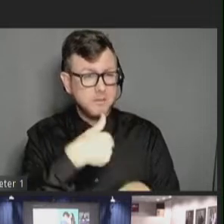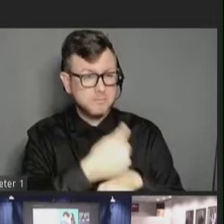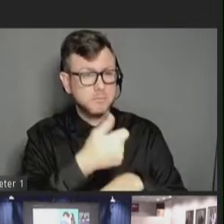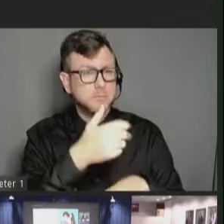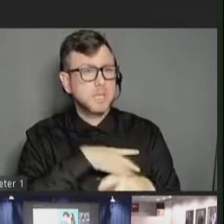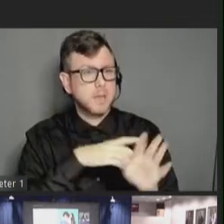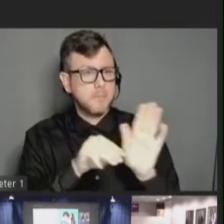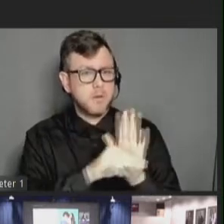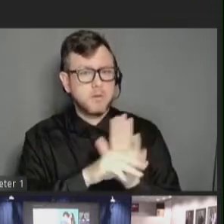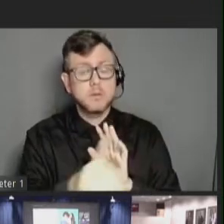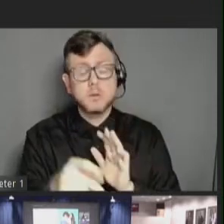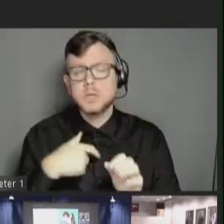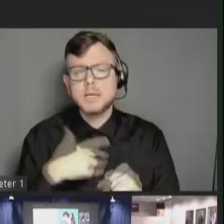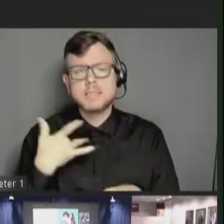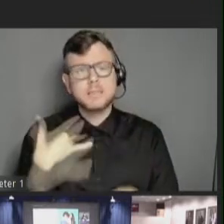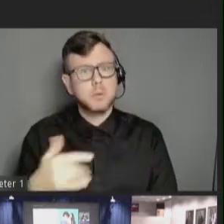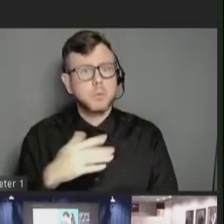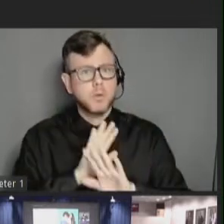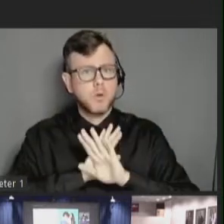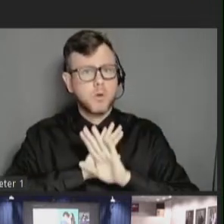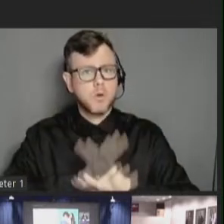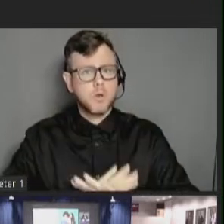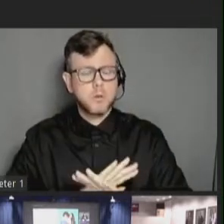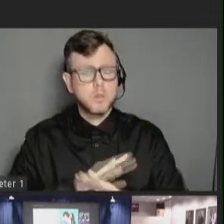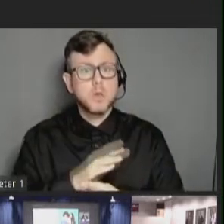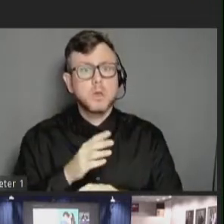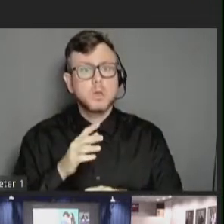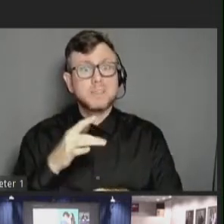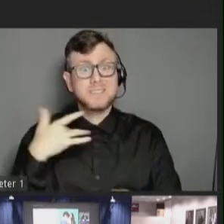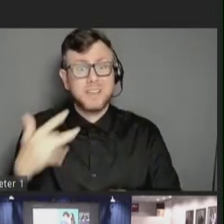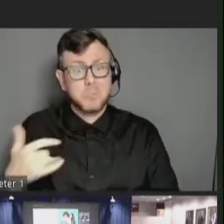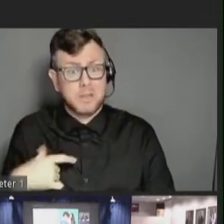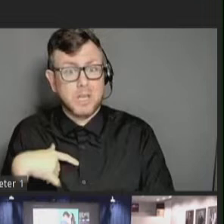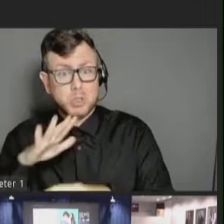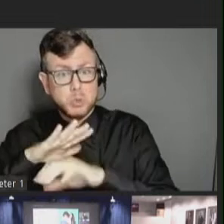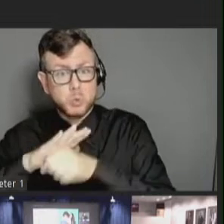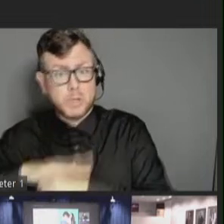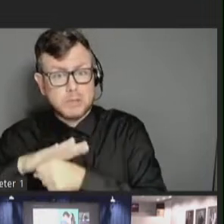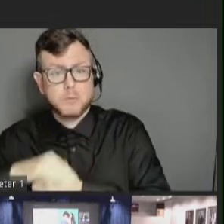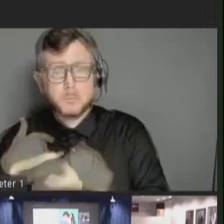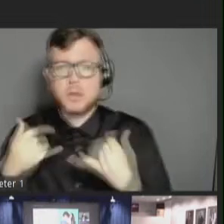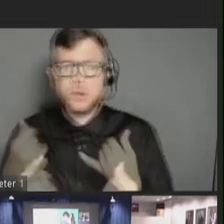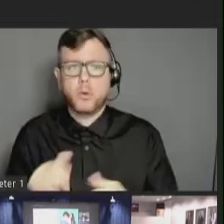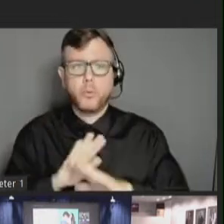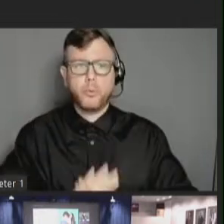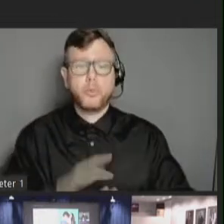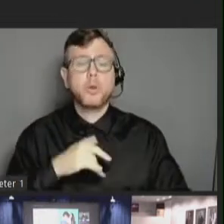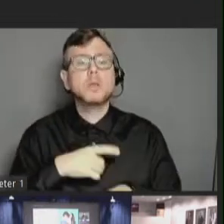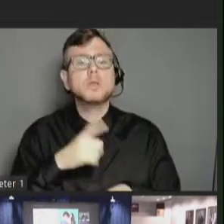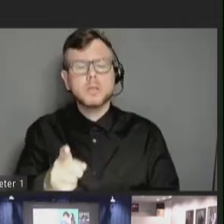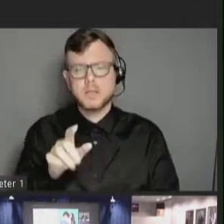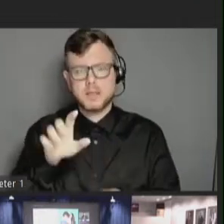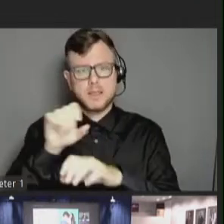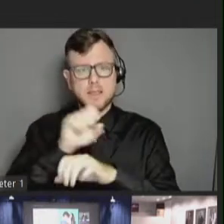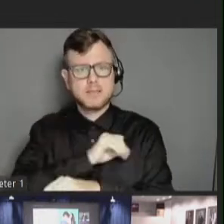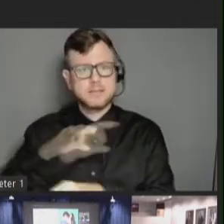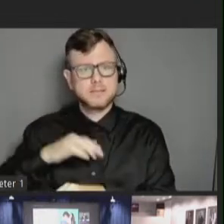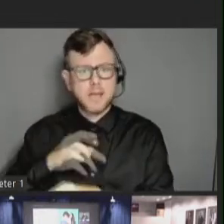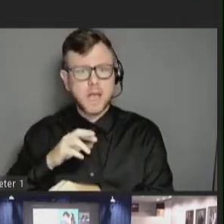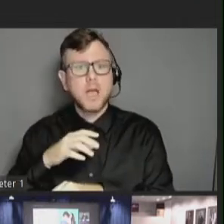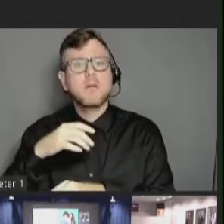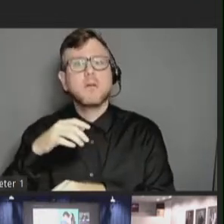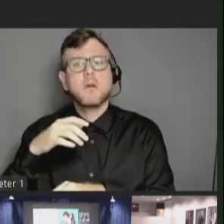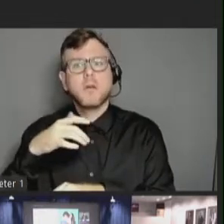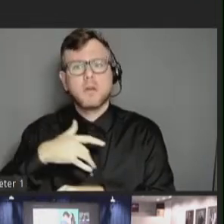calm through what is usually and typically a stressful situation. She was so well respected by the staff and volunteers.